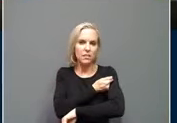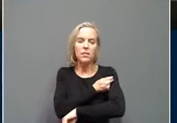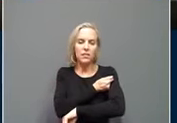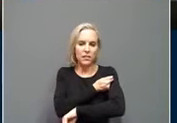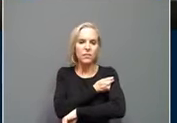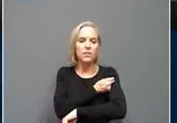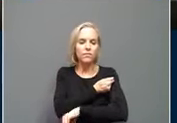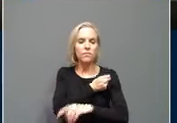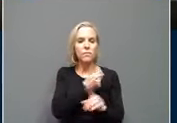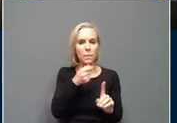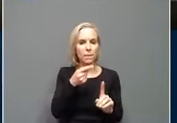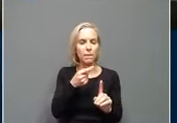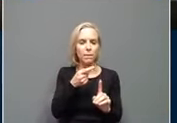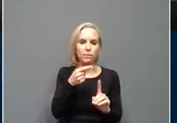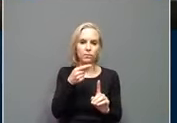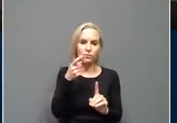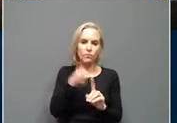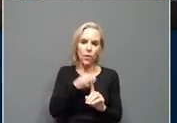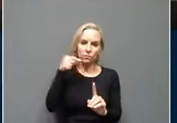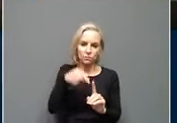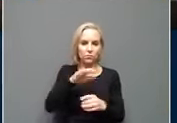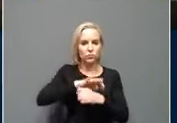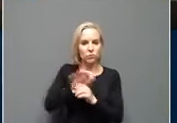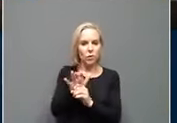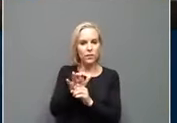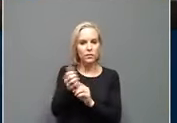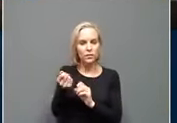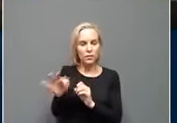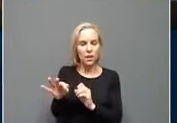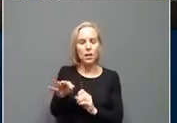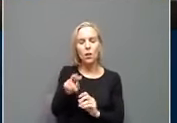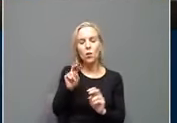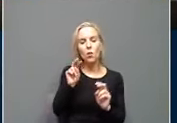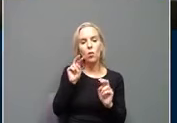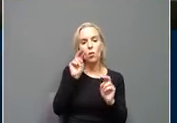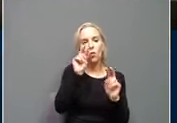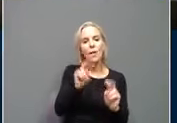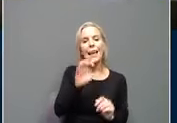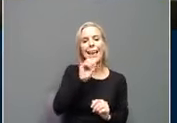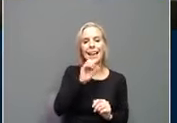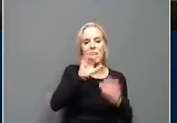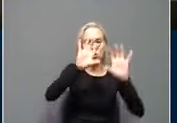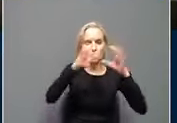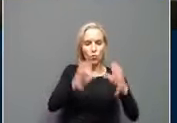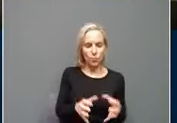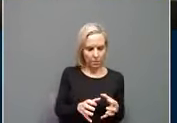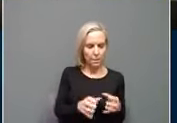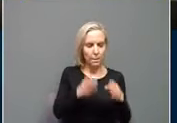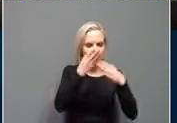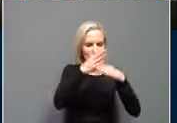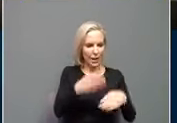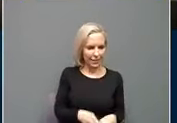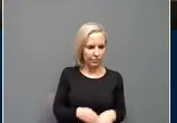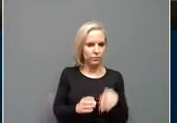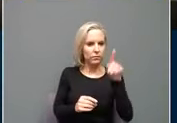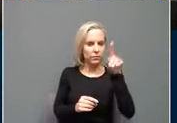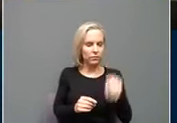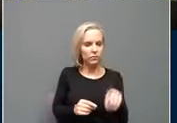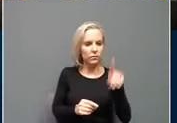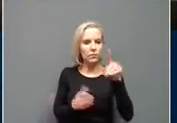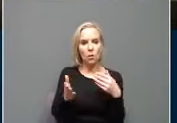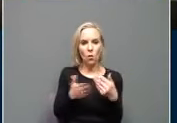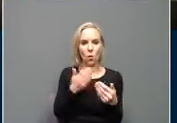-19. When we look at age group breakdowns, almost 80%